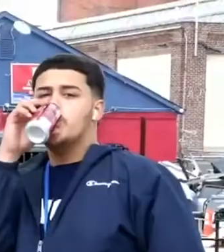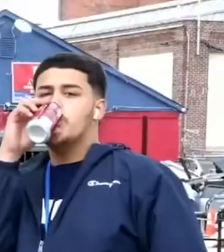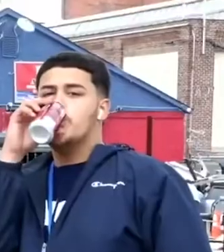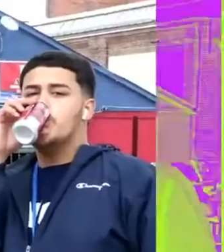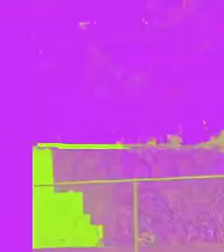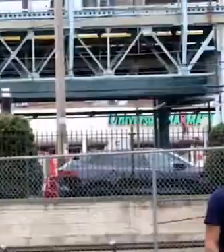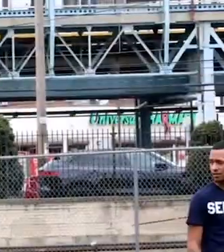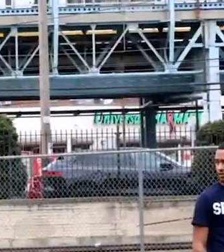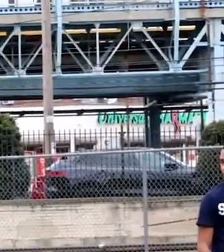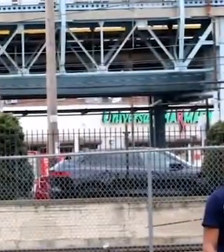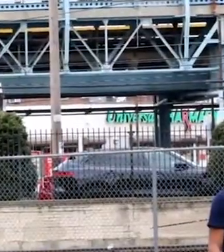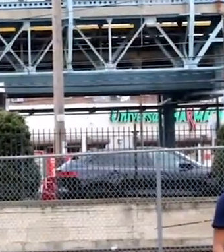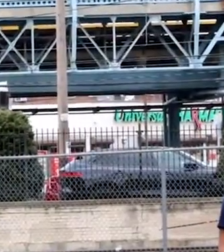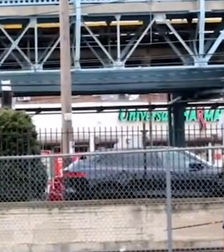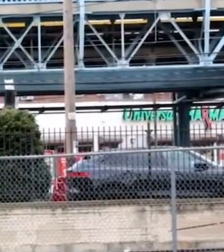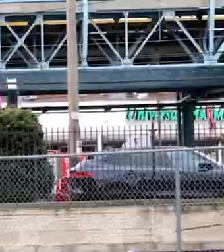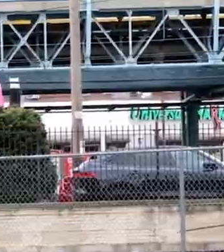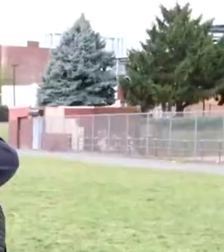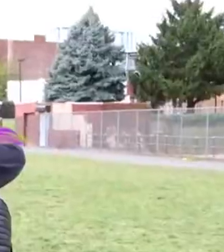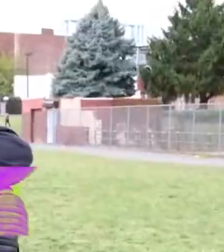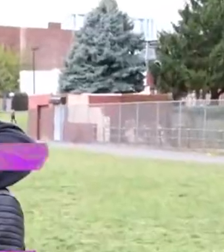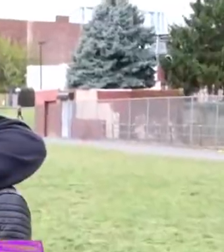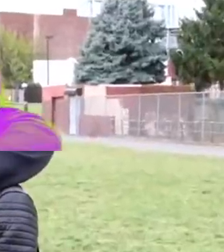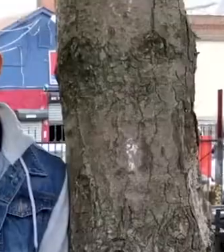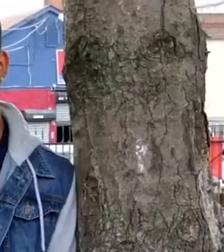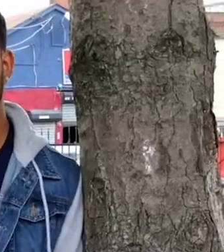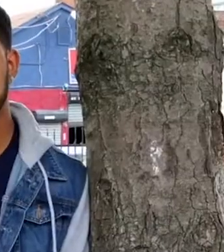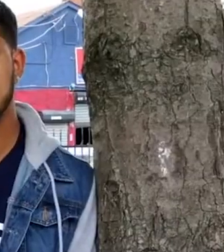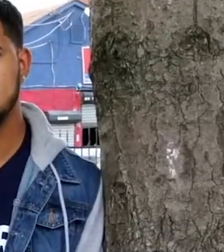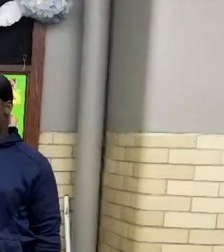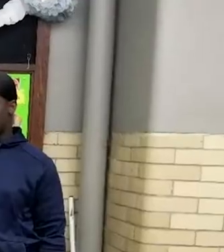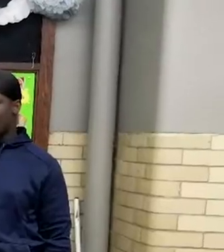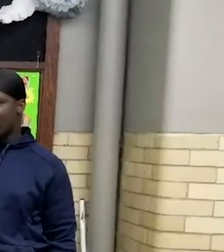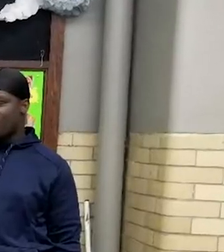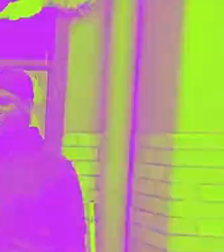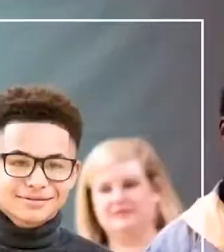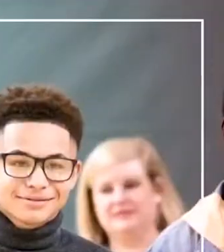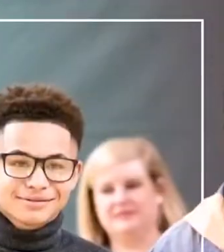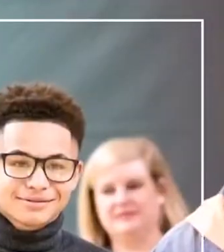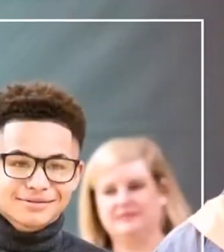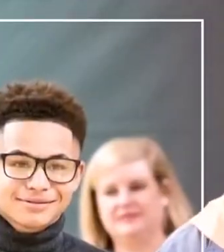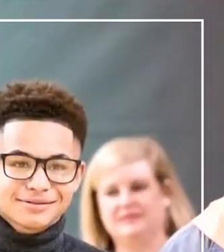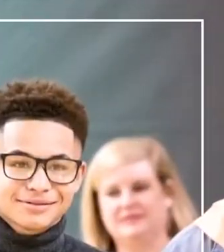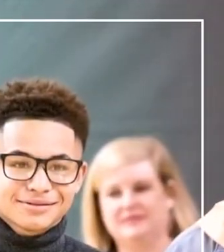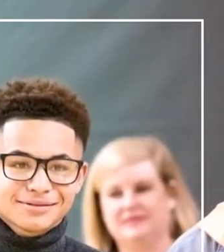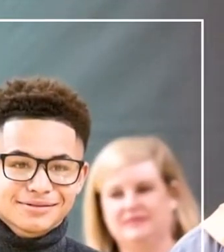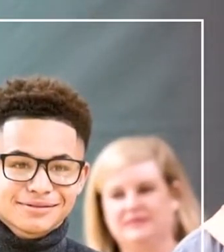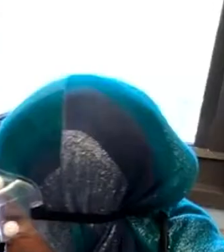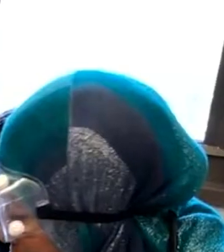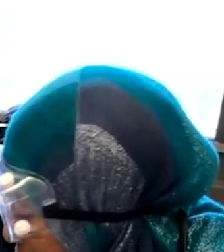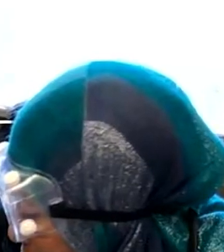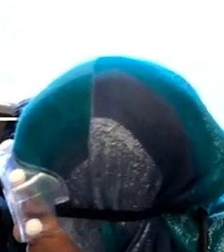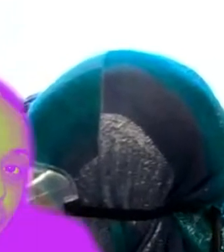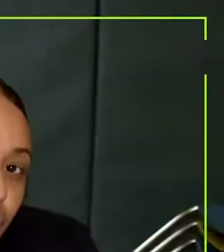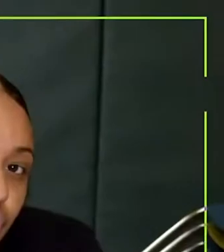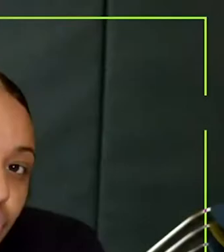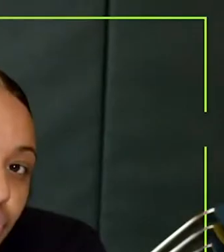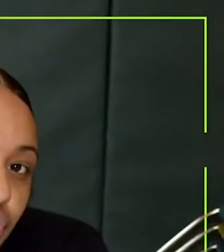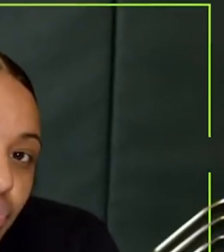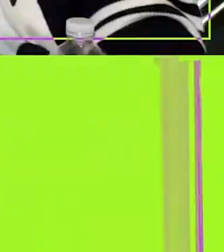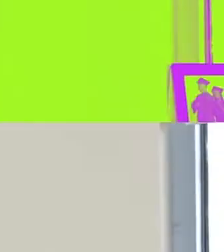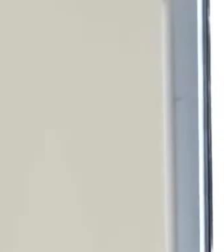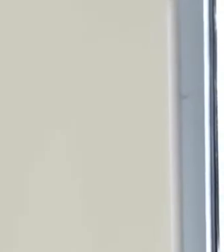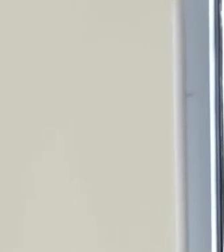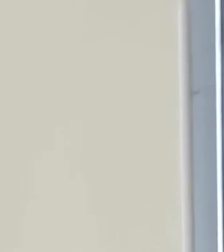proudly claim your high school diploma. But nothing right now is anything like what we imagine. COVID